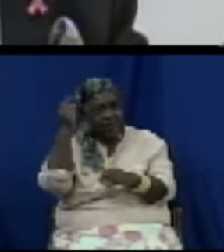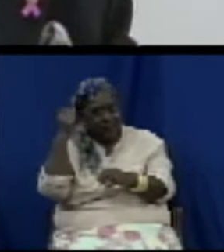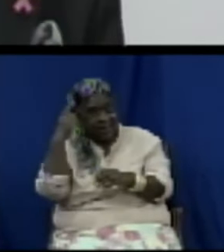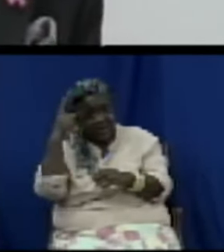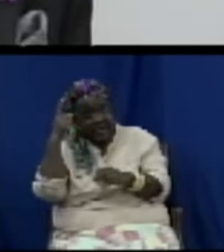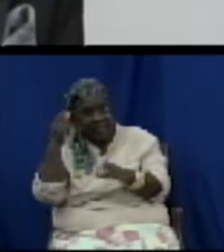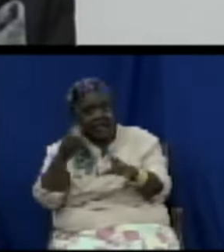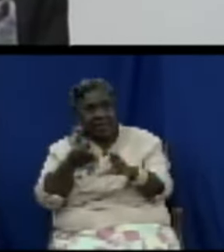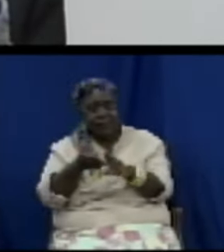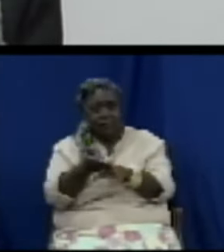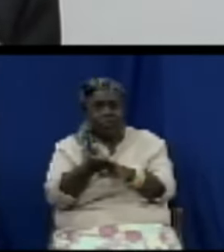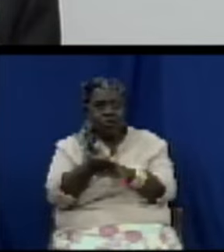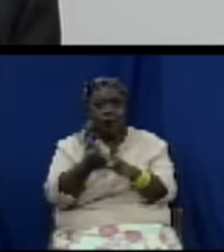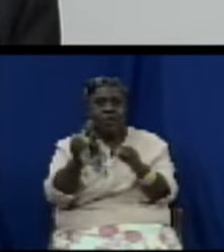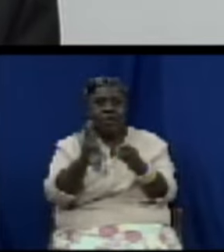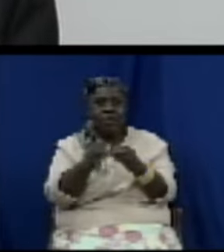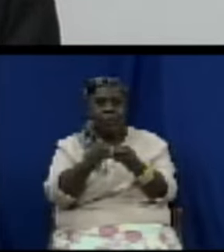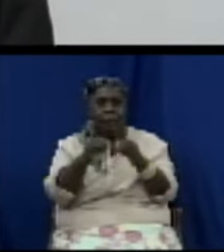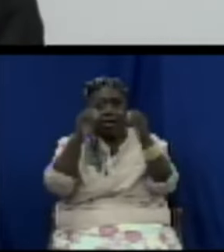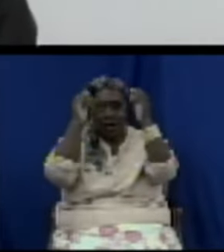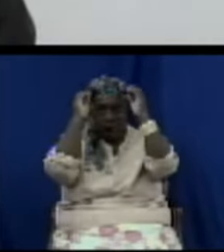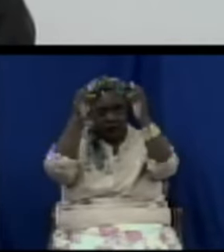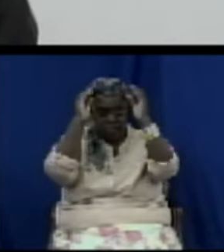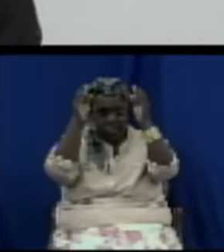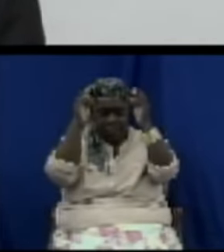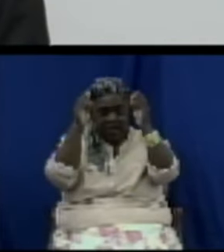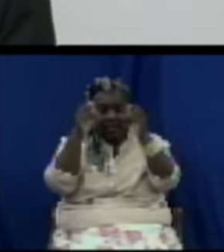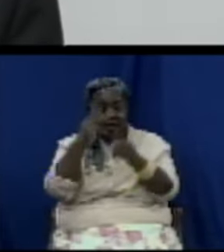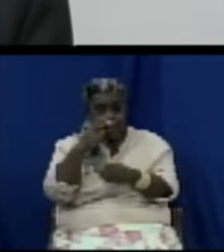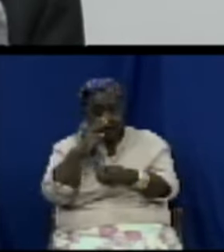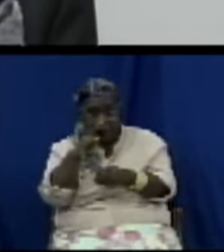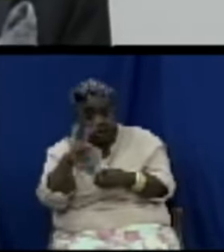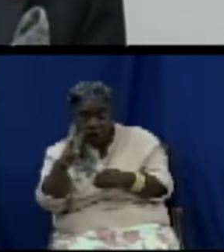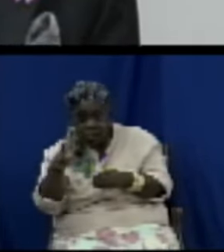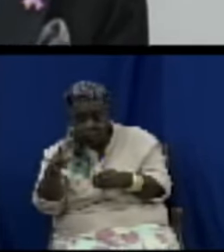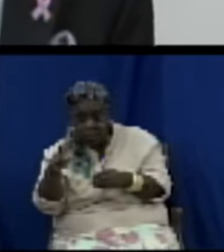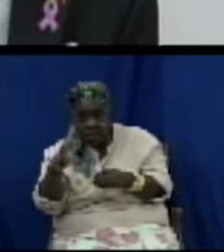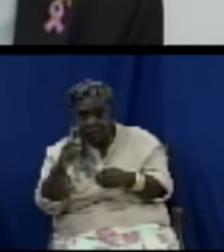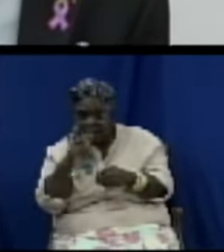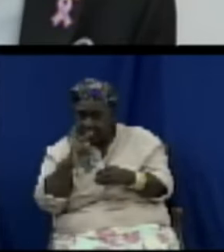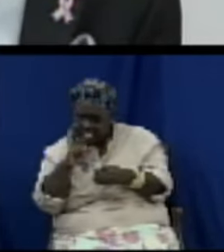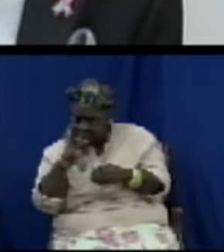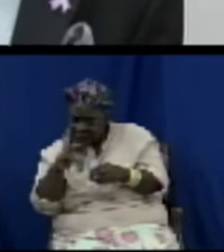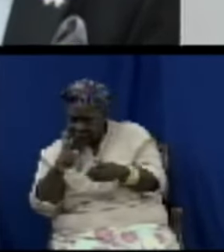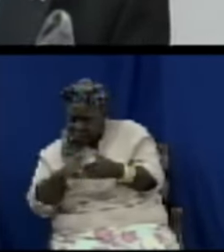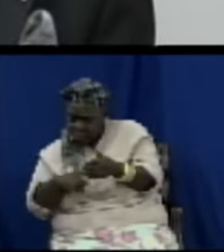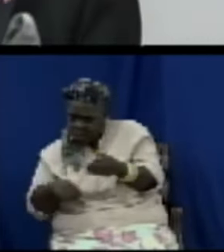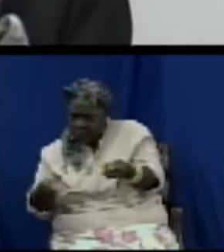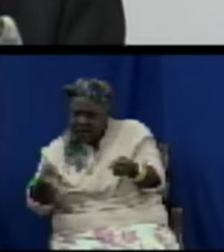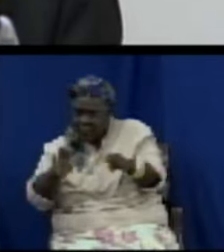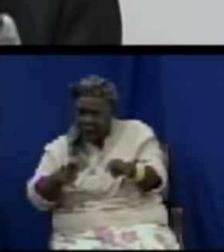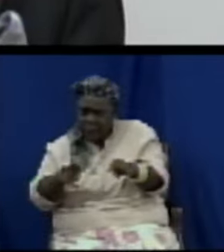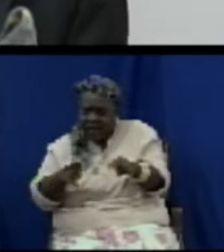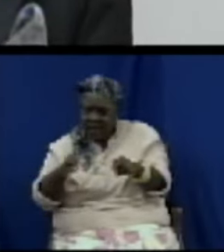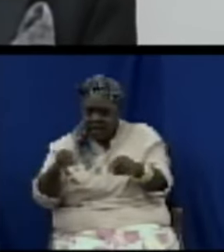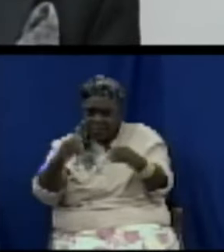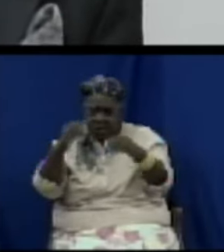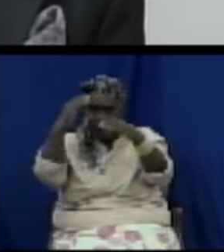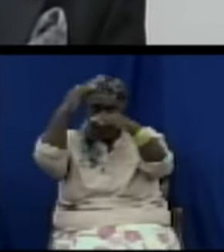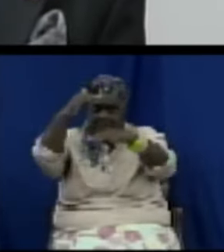watchful eye and pays attention to what service or what goods